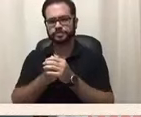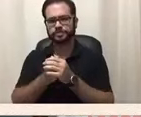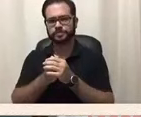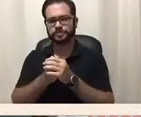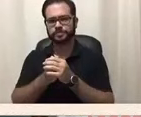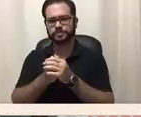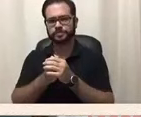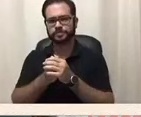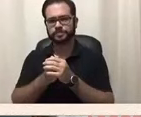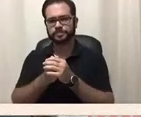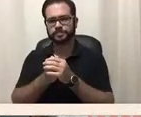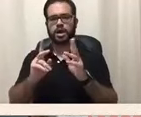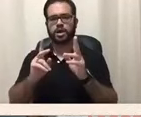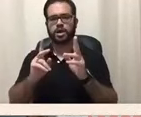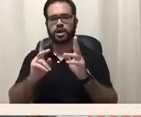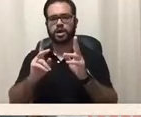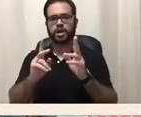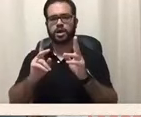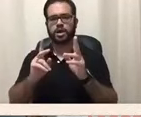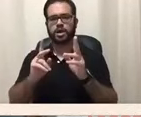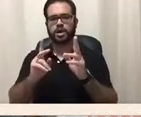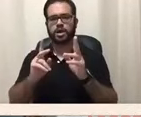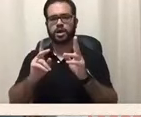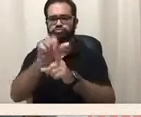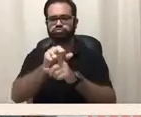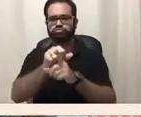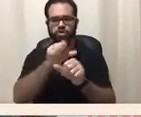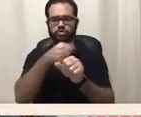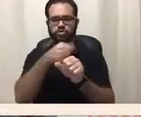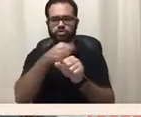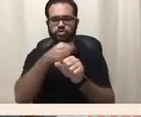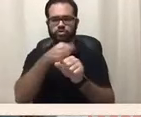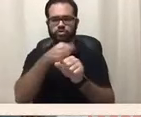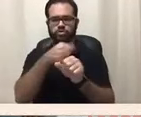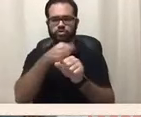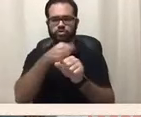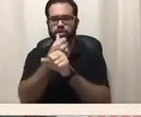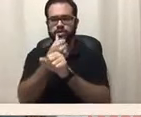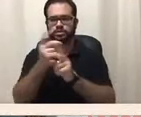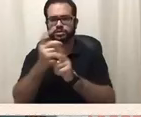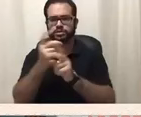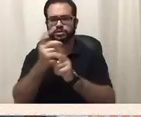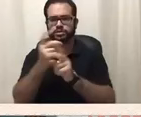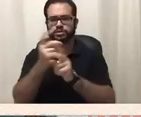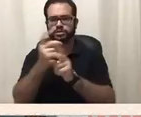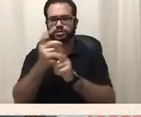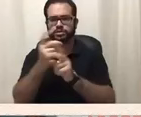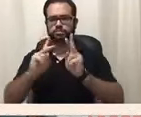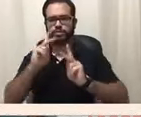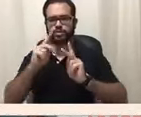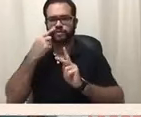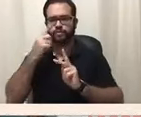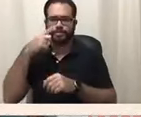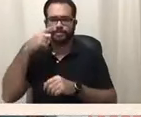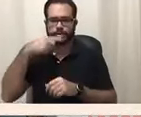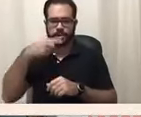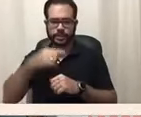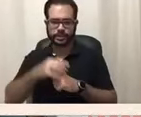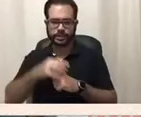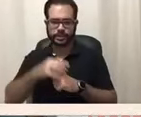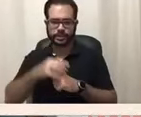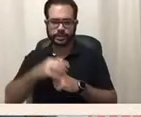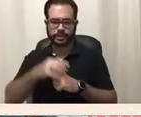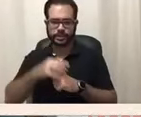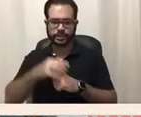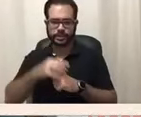appearing to be disabled in public disabled in public uh or didn't demonstrating some kind of disability